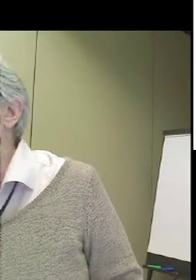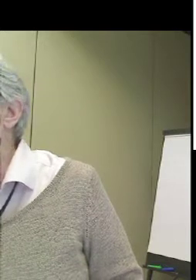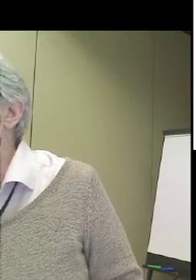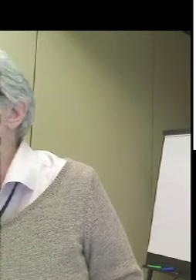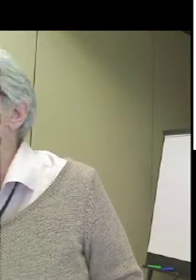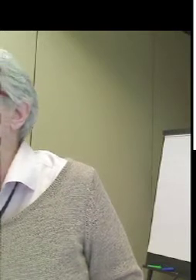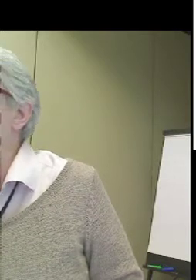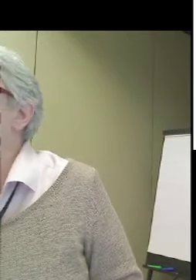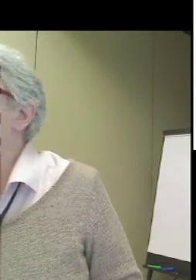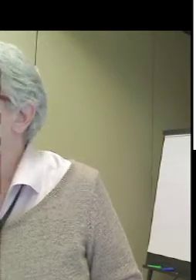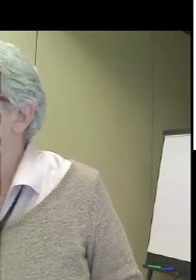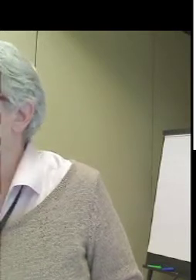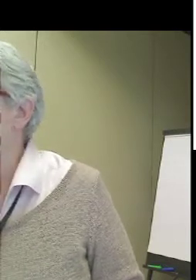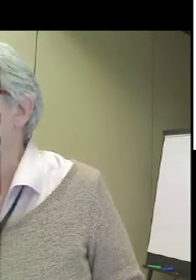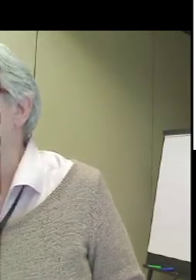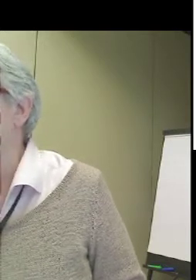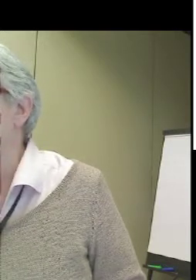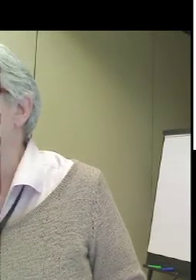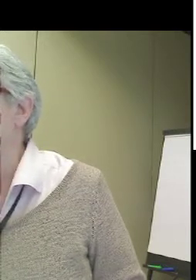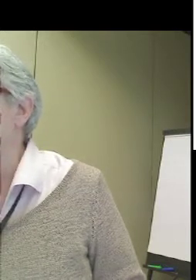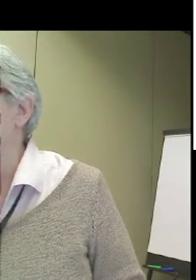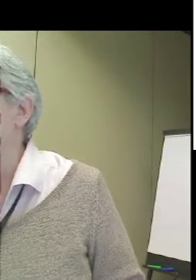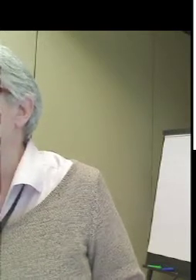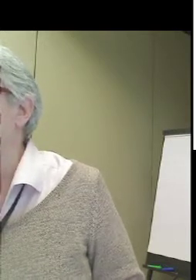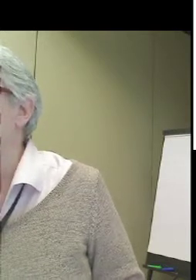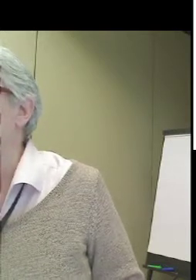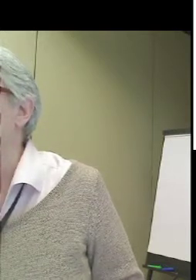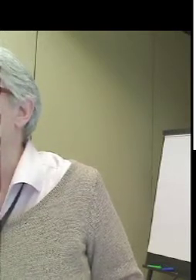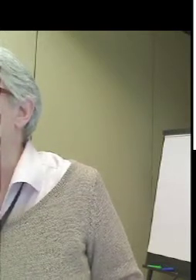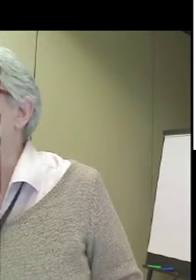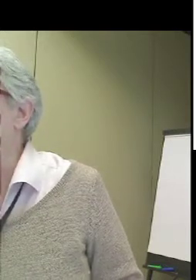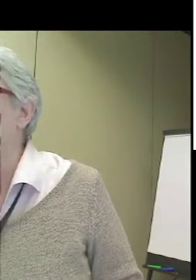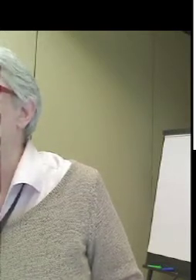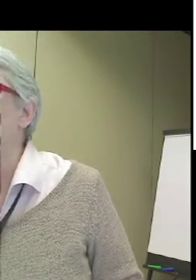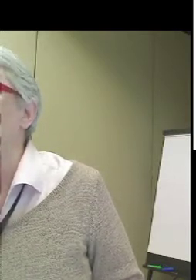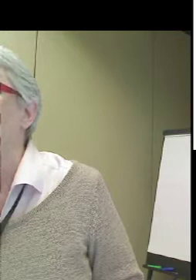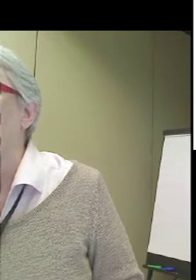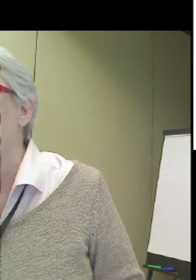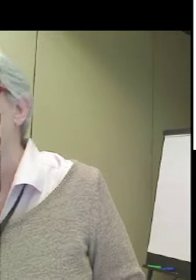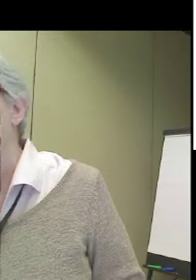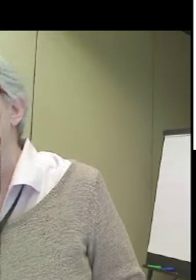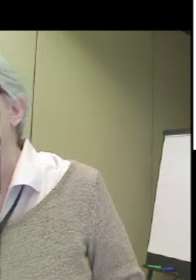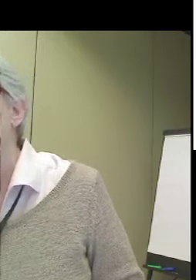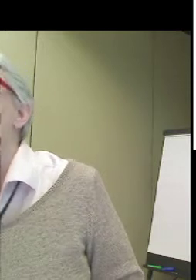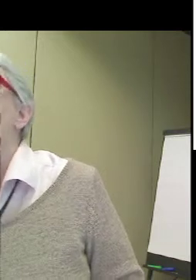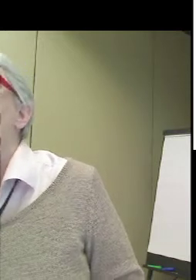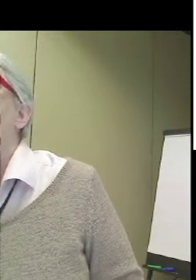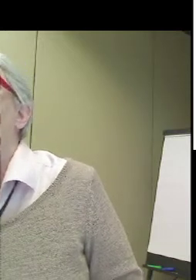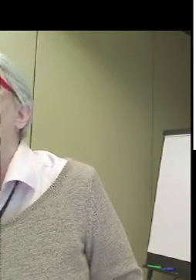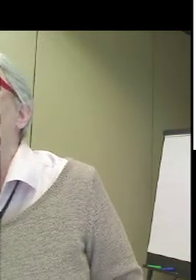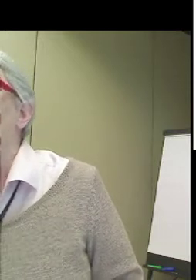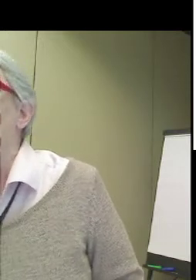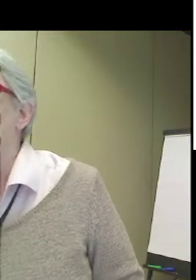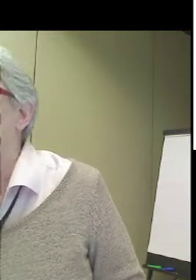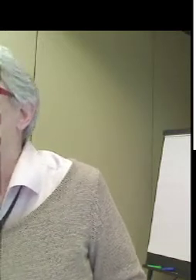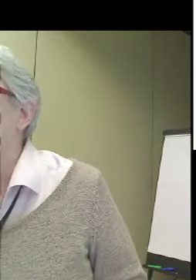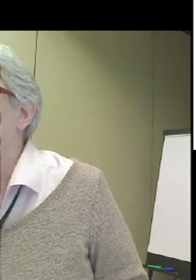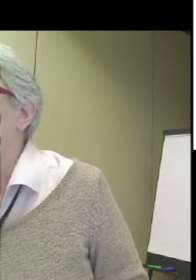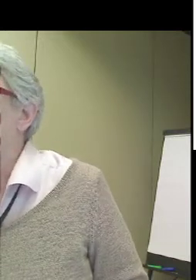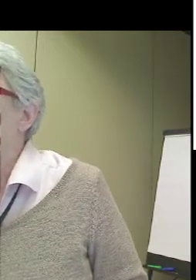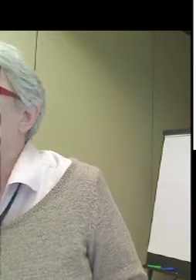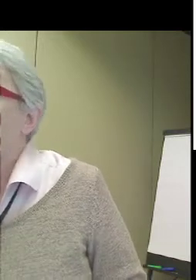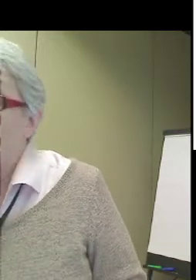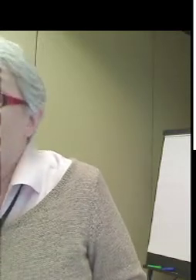gave model tours. Again, we had the support of our Office of Accessibility at Smithsonian, thank you very much, Beth, to